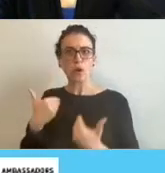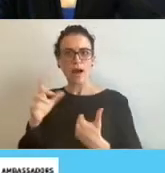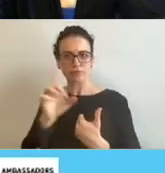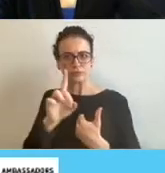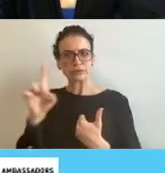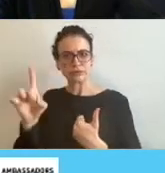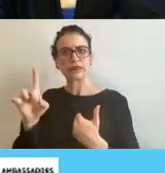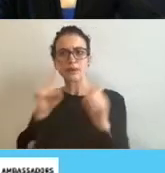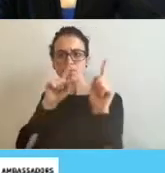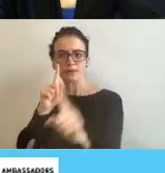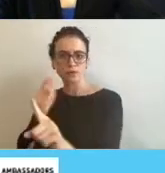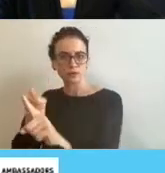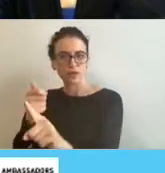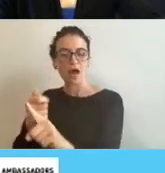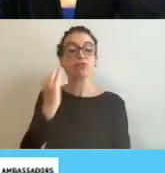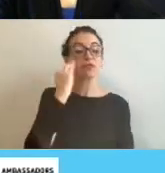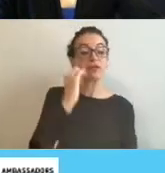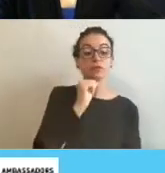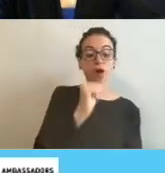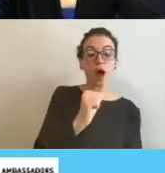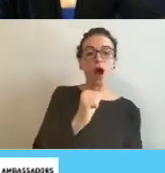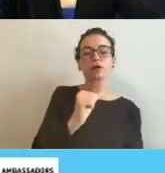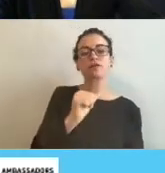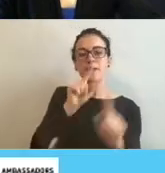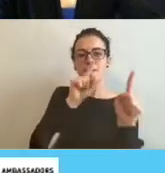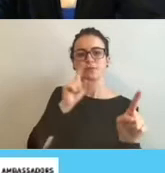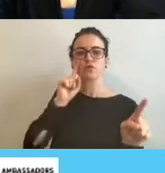that, know, I would estimate this percentage of them use a smartphone.